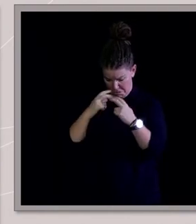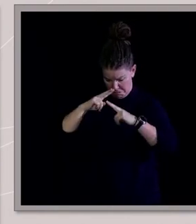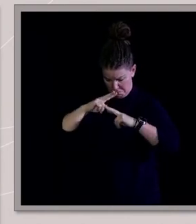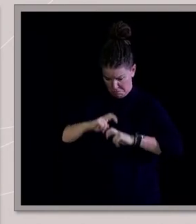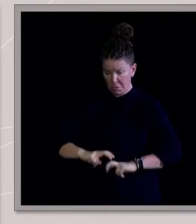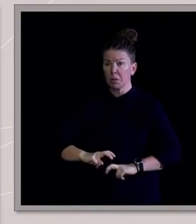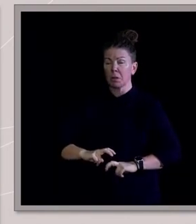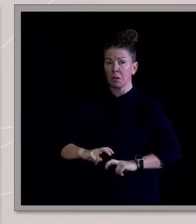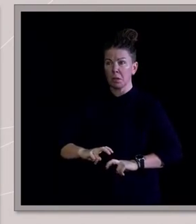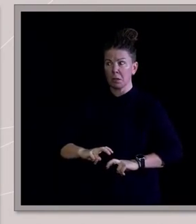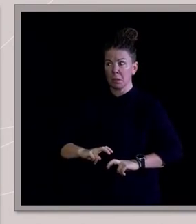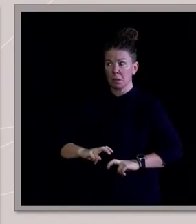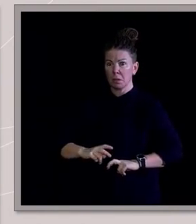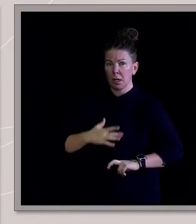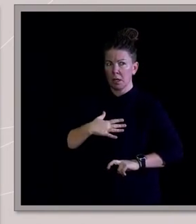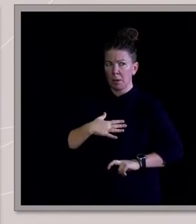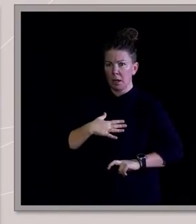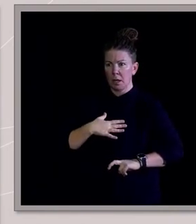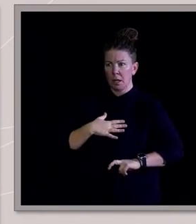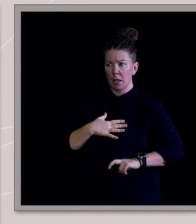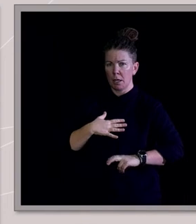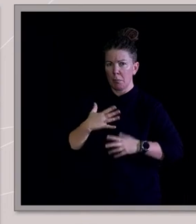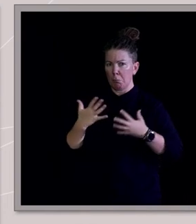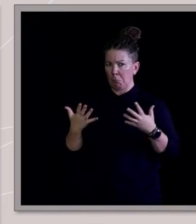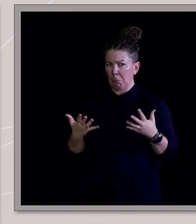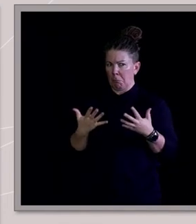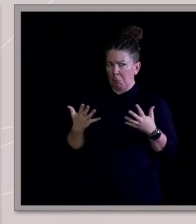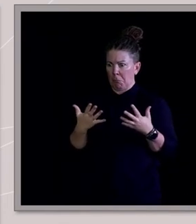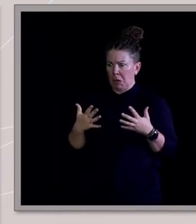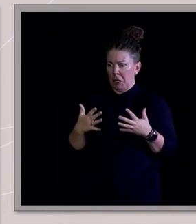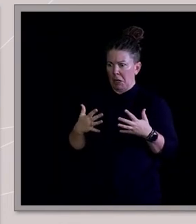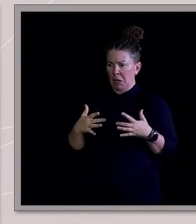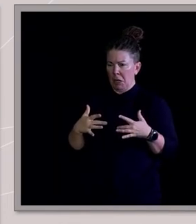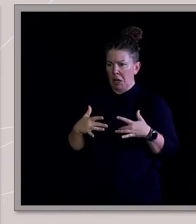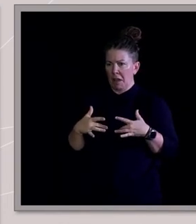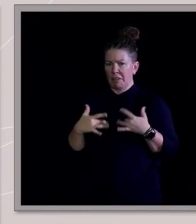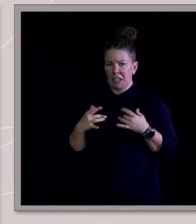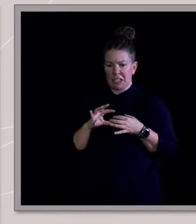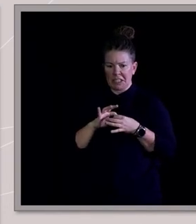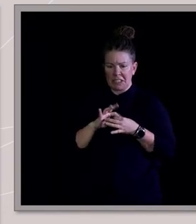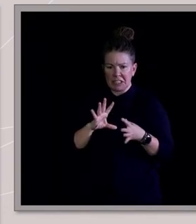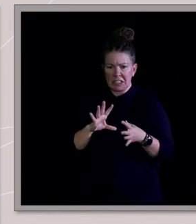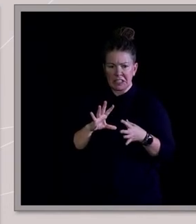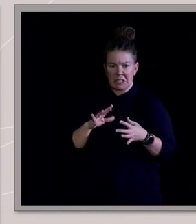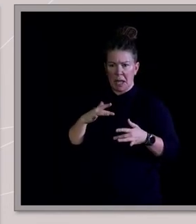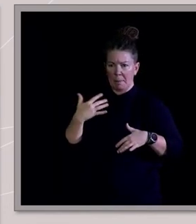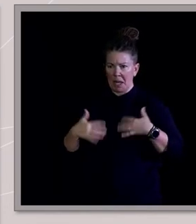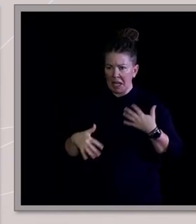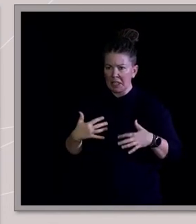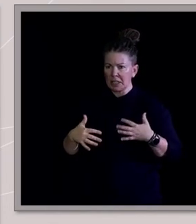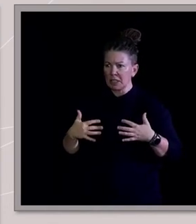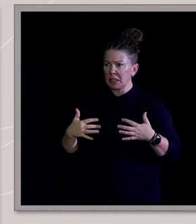I, am I feeling like a tension, a dissonance, like a pain? was like,